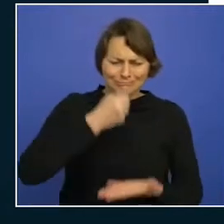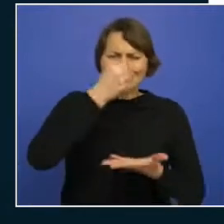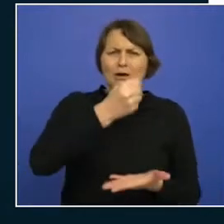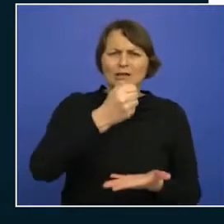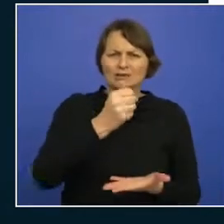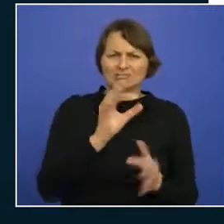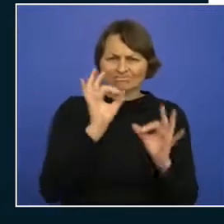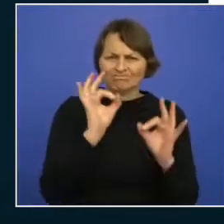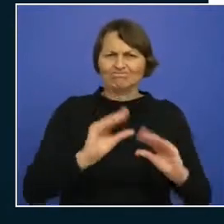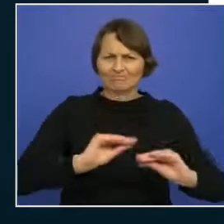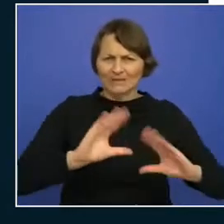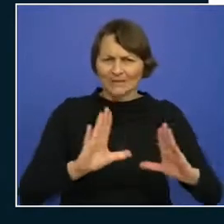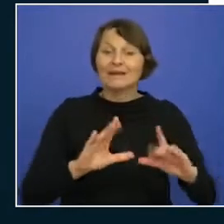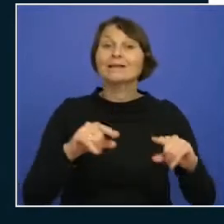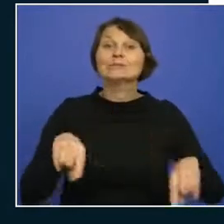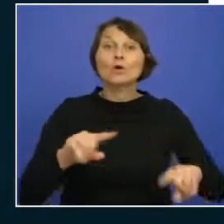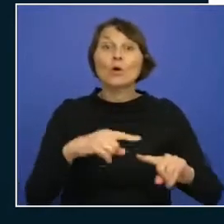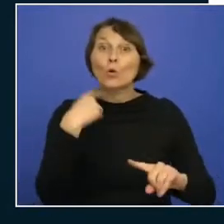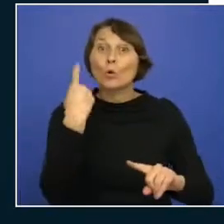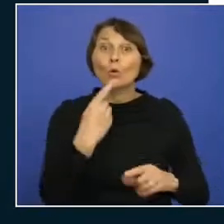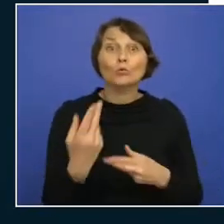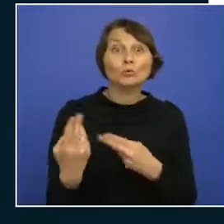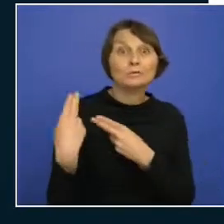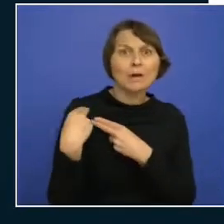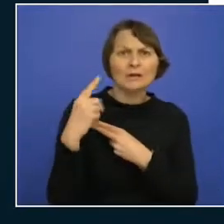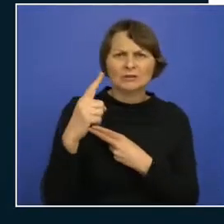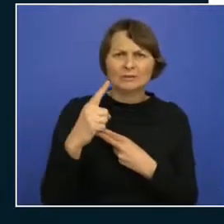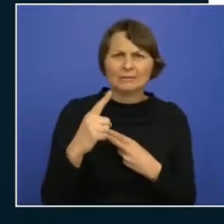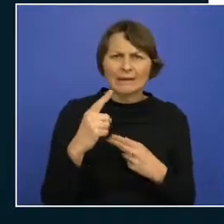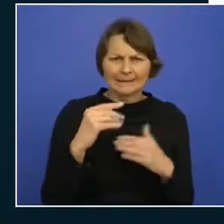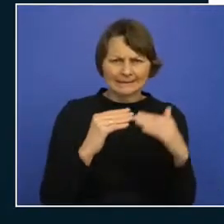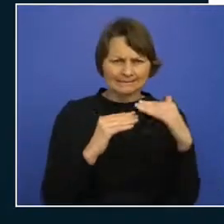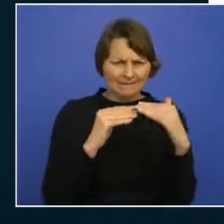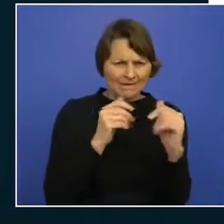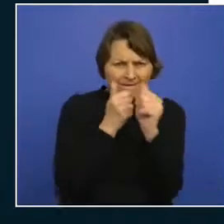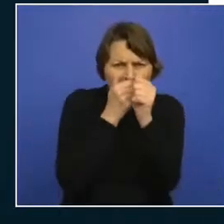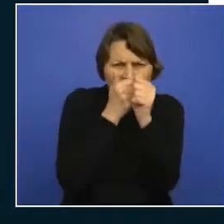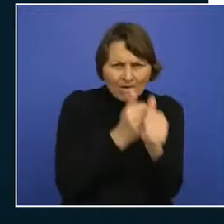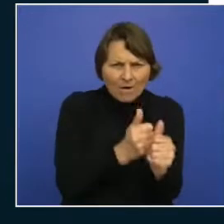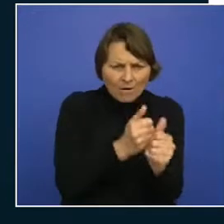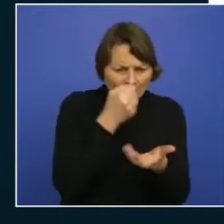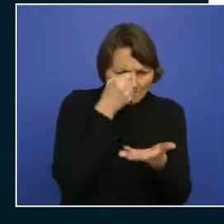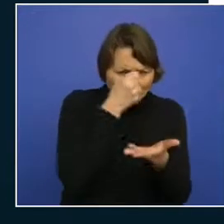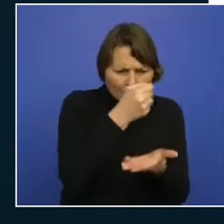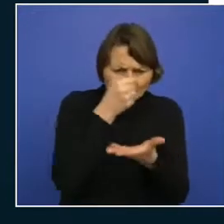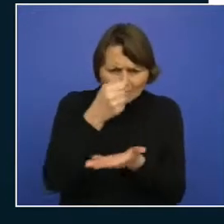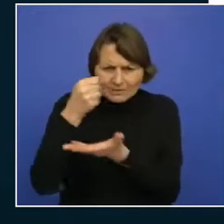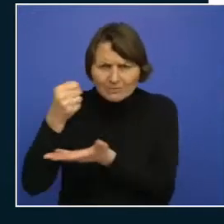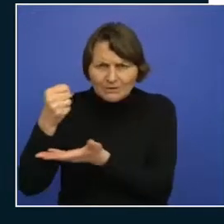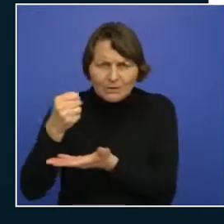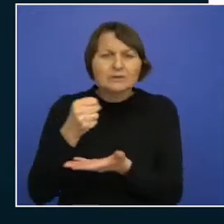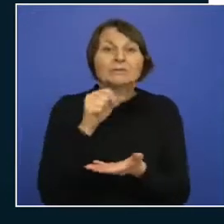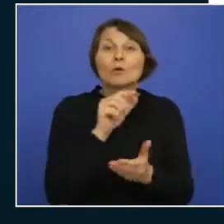so are we staying with our within our budgets is specific departments staying within their budgets etc